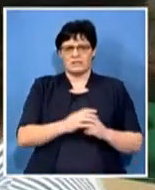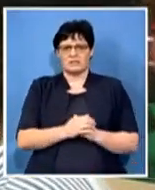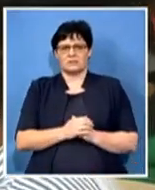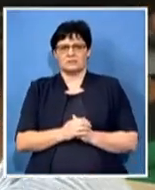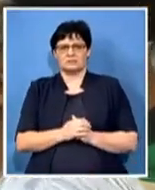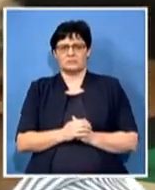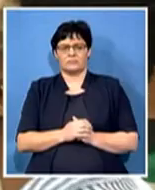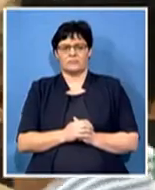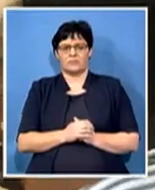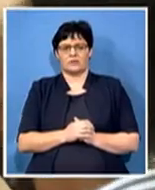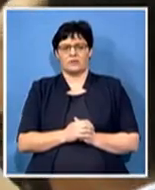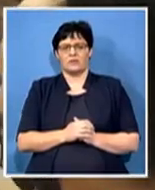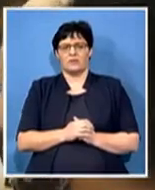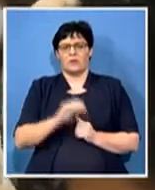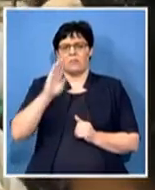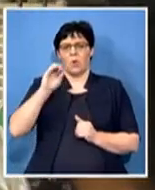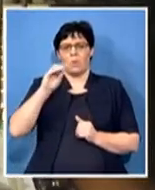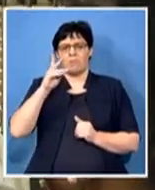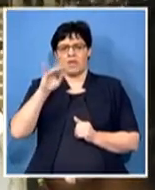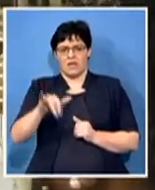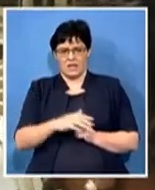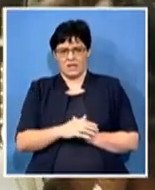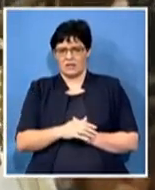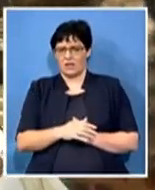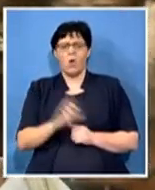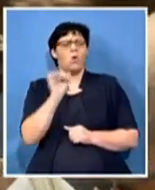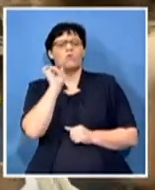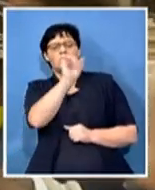Just tell us, sir, what is your position? How do you feel about what's happening?